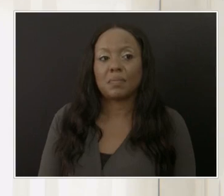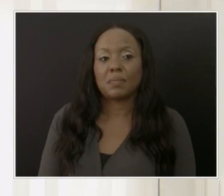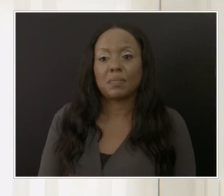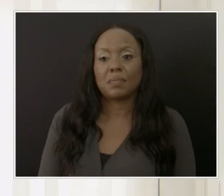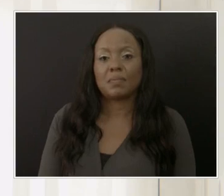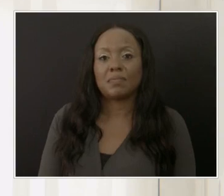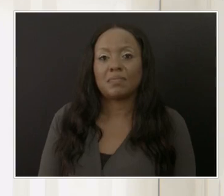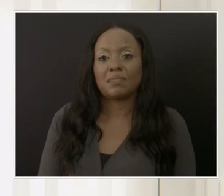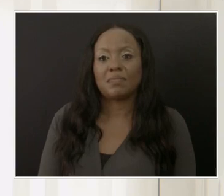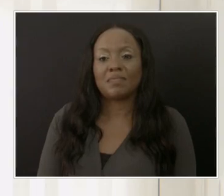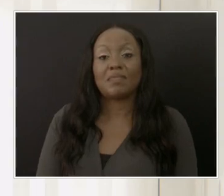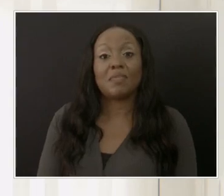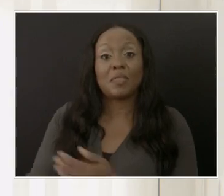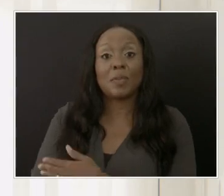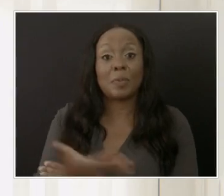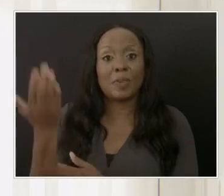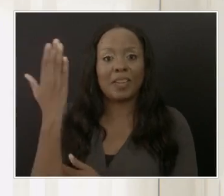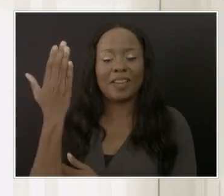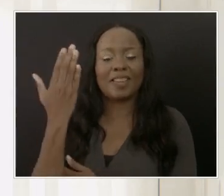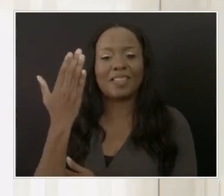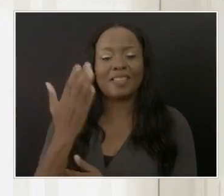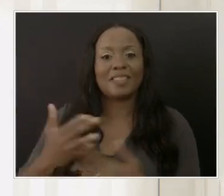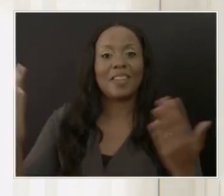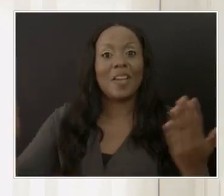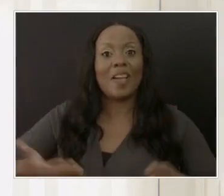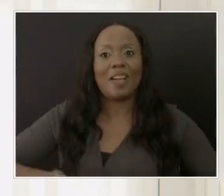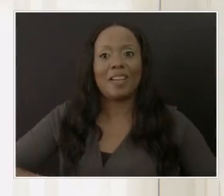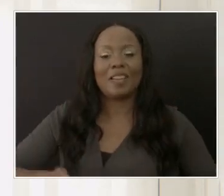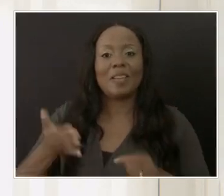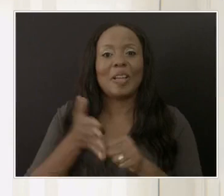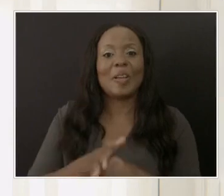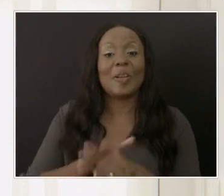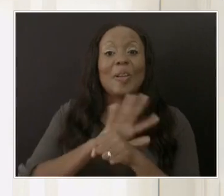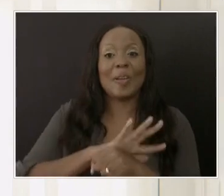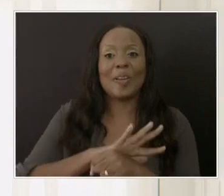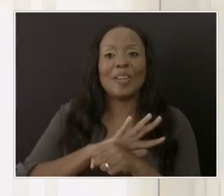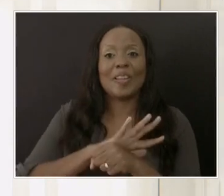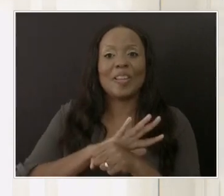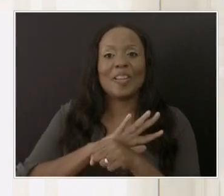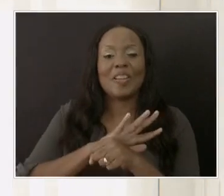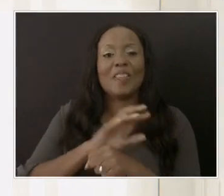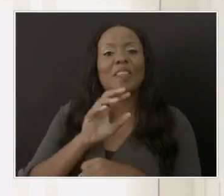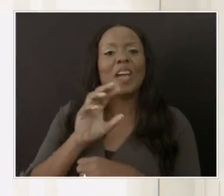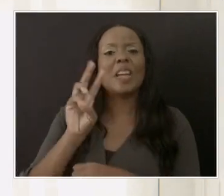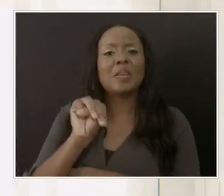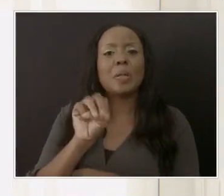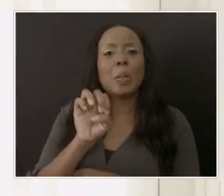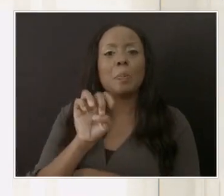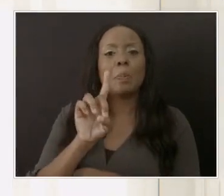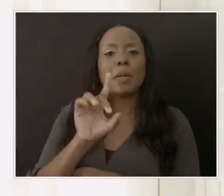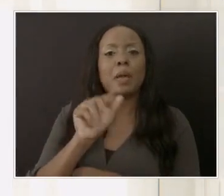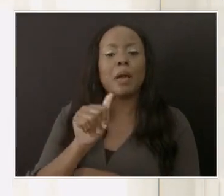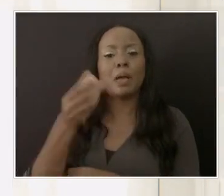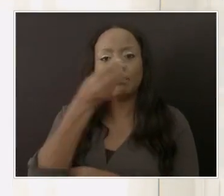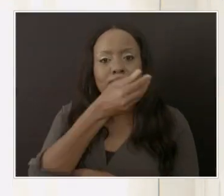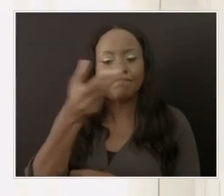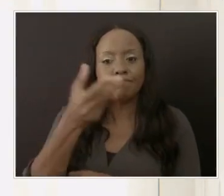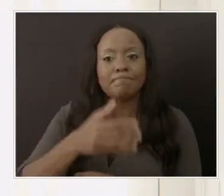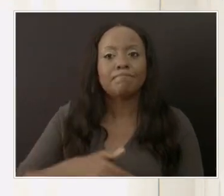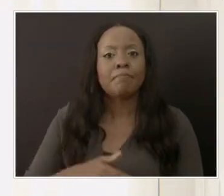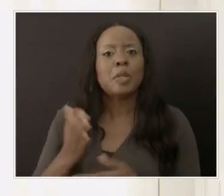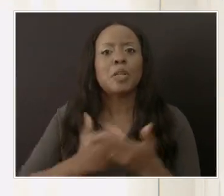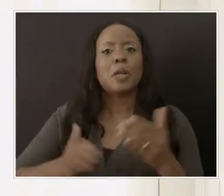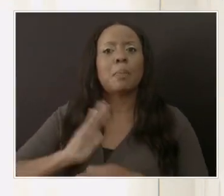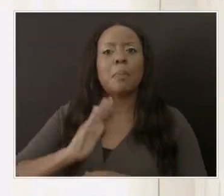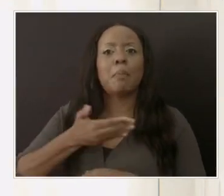Good morning and welcome to this COVID-19 media briefing with some of our leading public